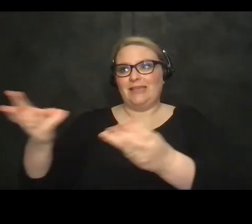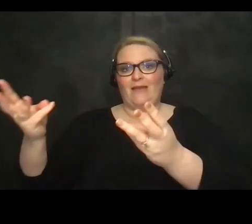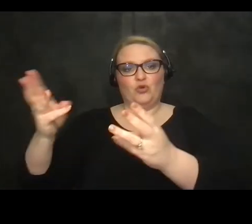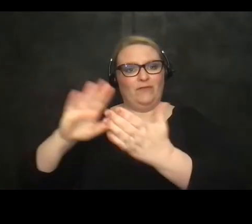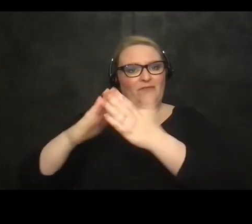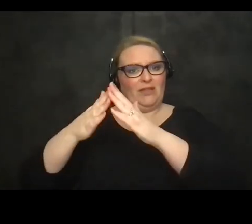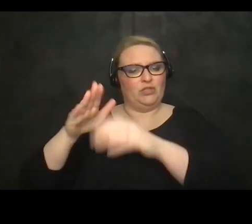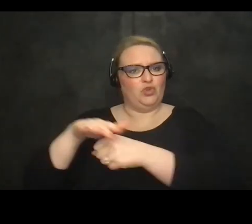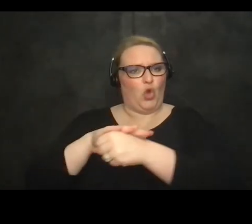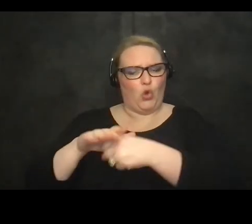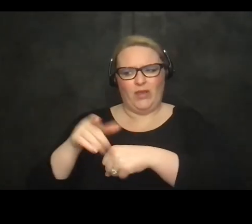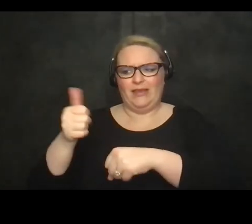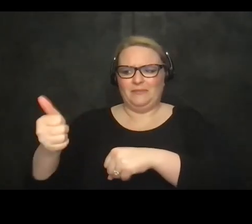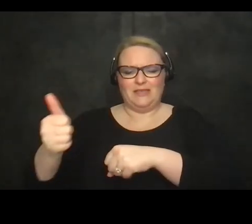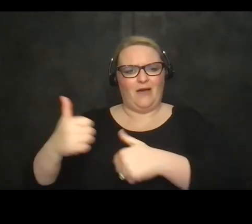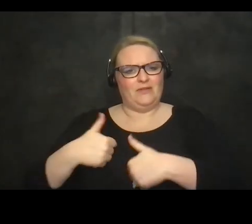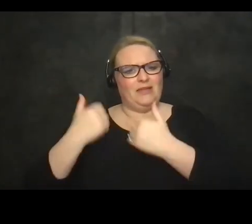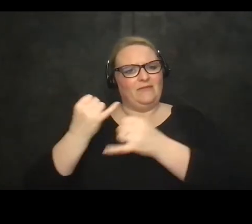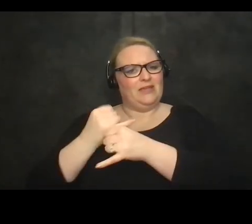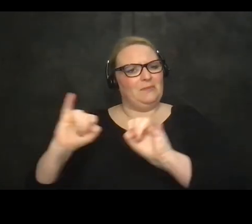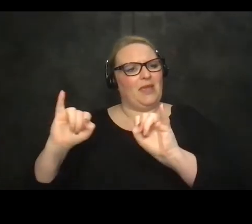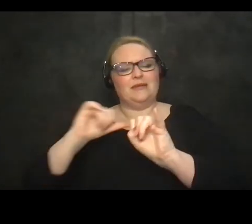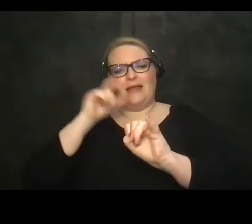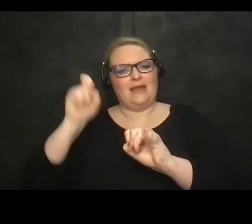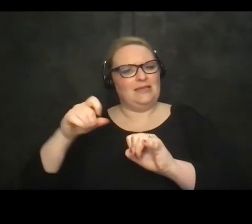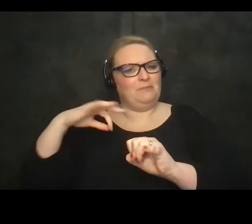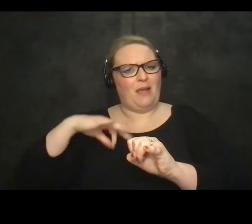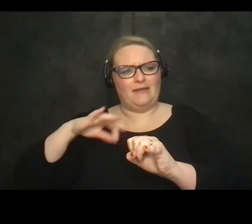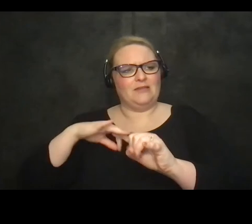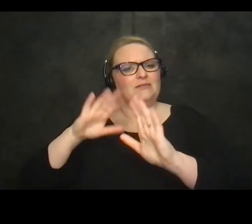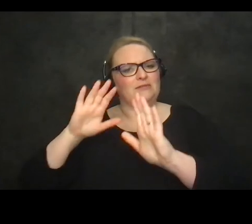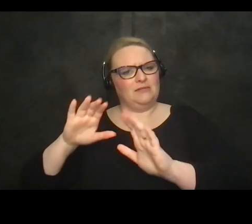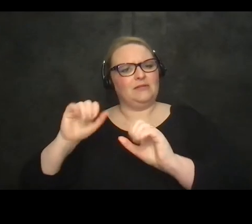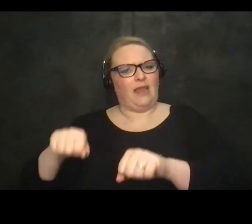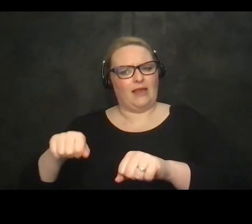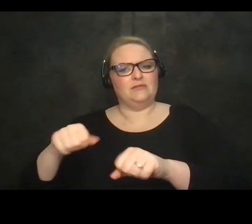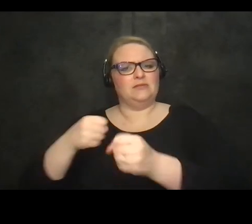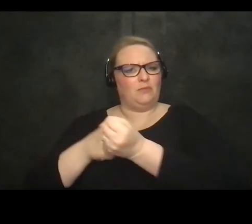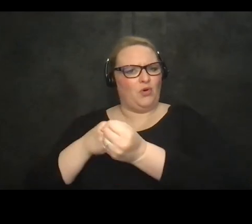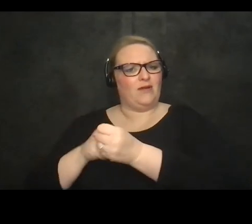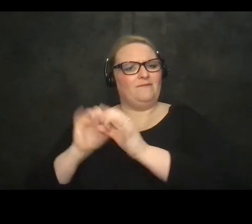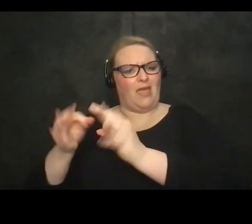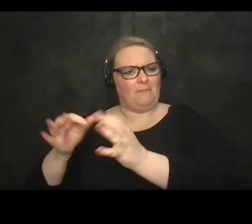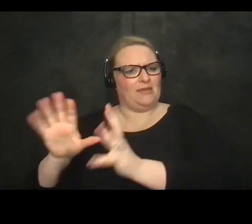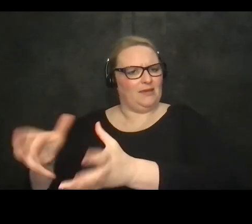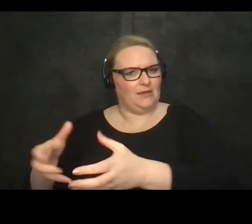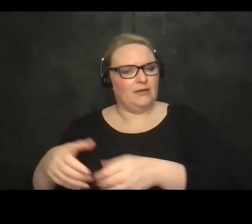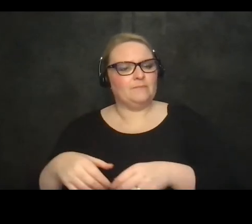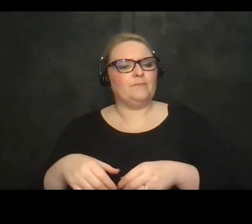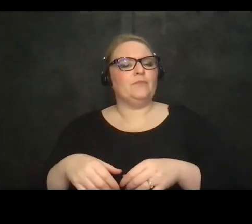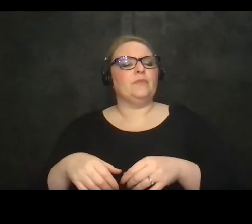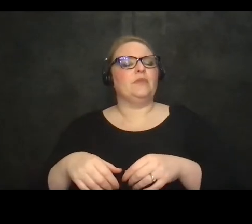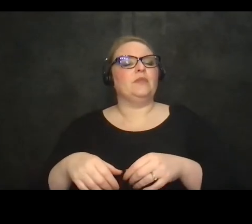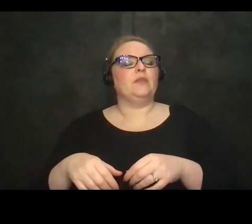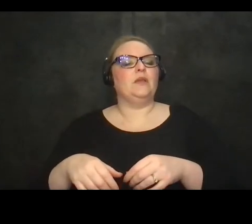live completely independent of benefits and support his entire family so go back to something which i think it was zoe may have been